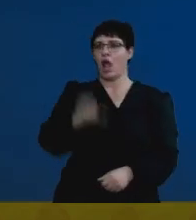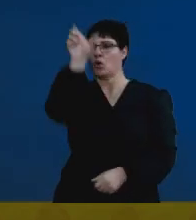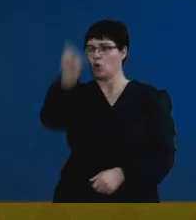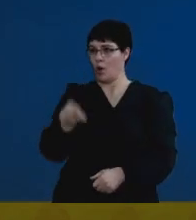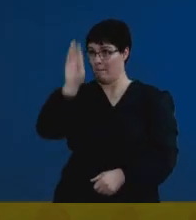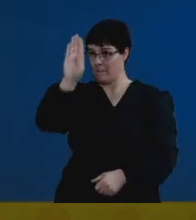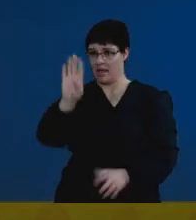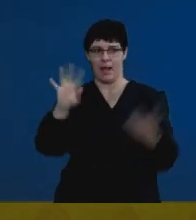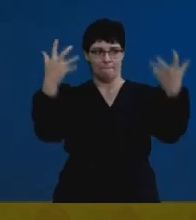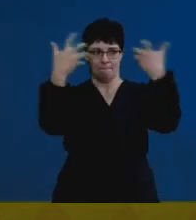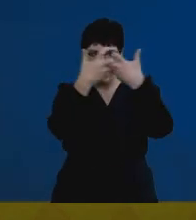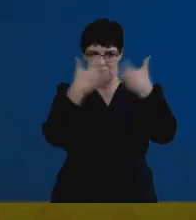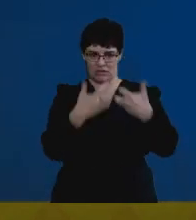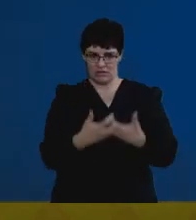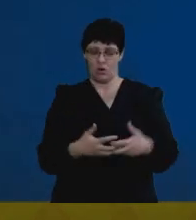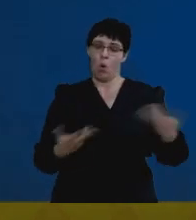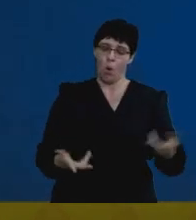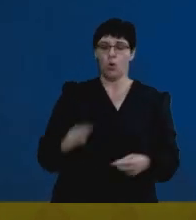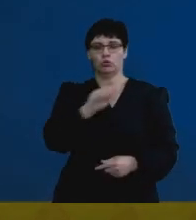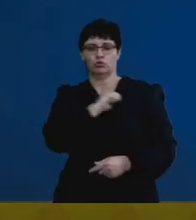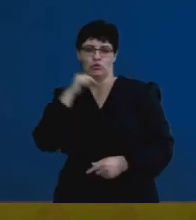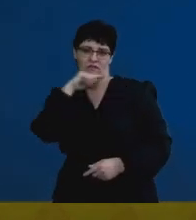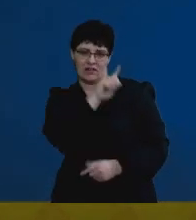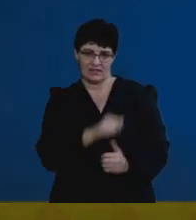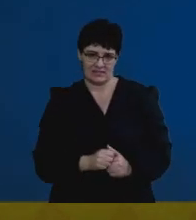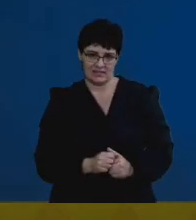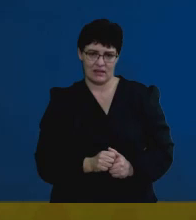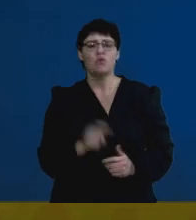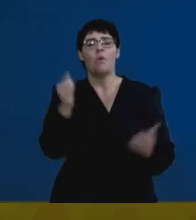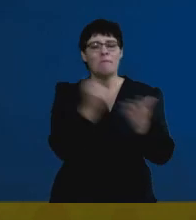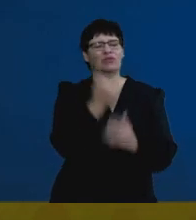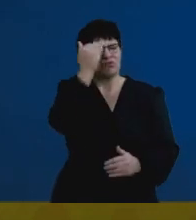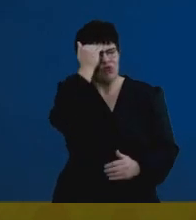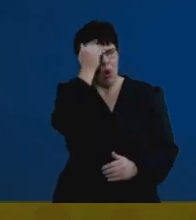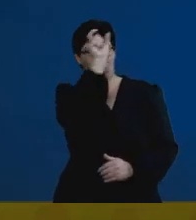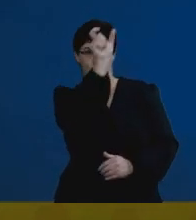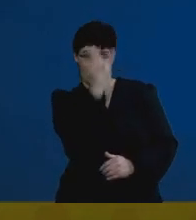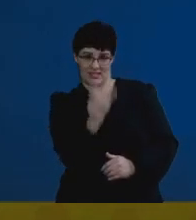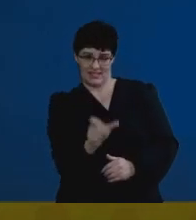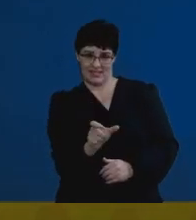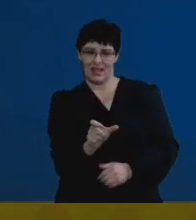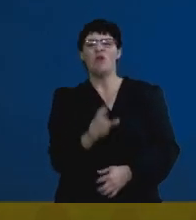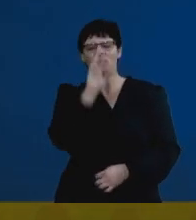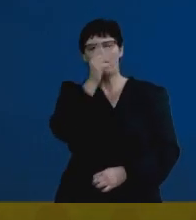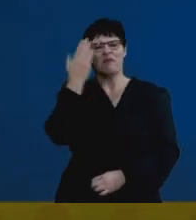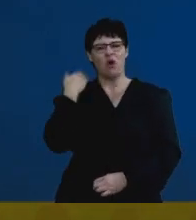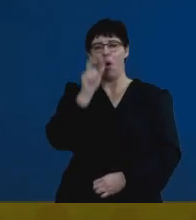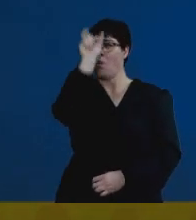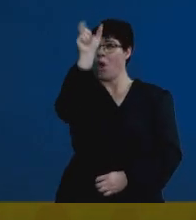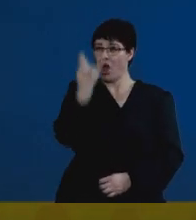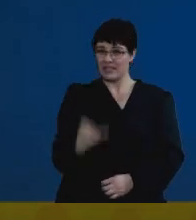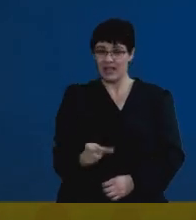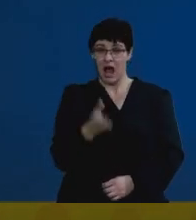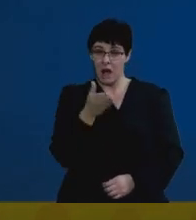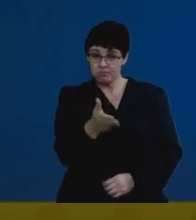the terms. It might have true and false. And hence, you've got to know your terminology. And hence, having that list of vocab or terms